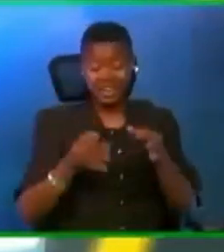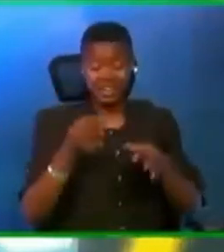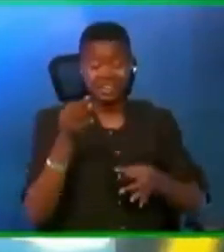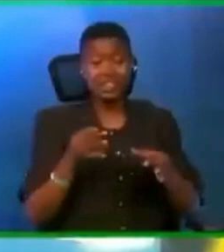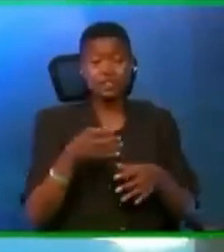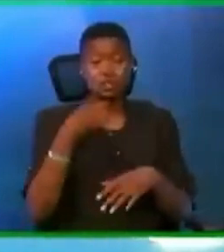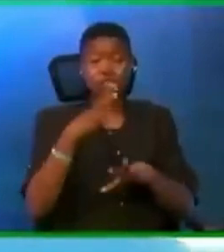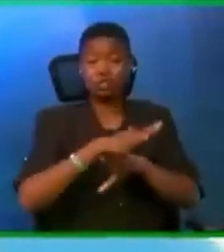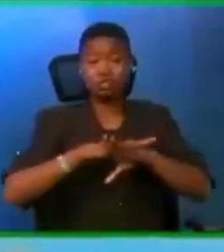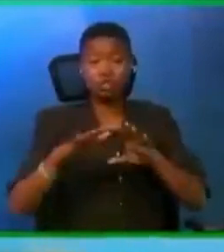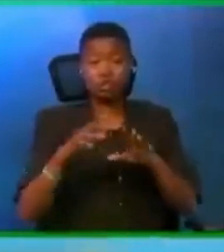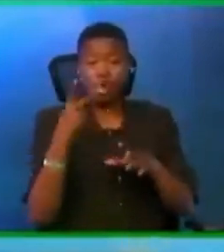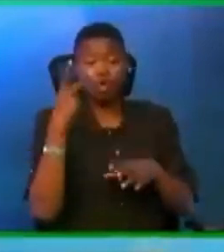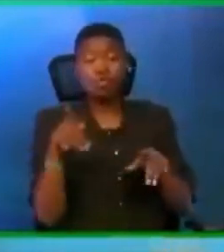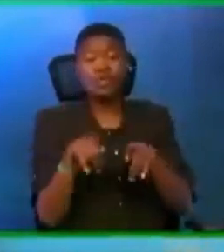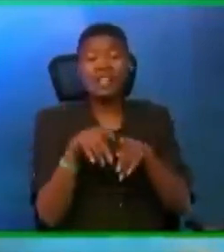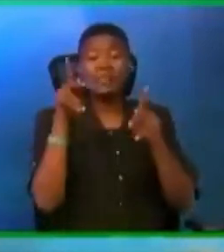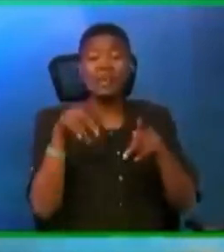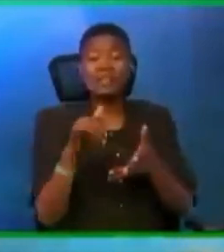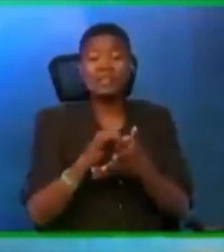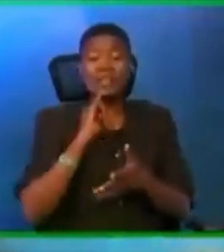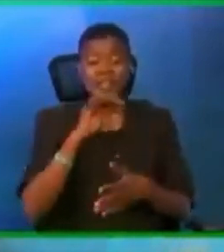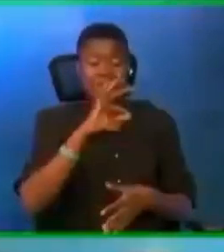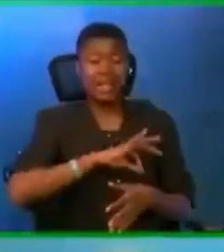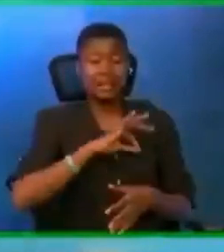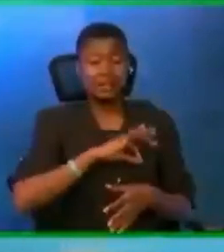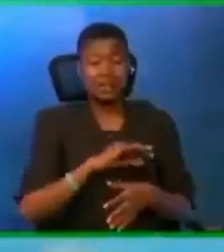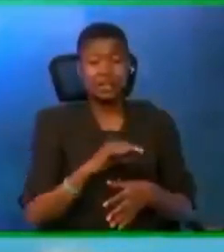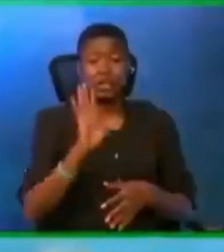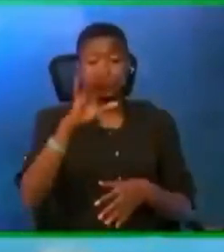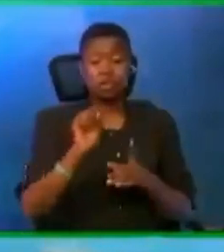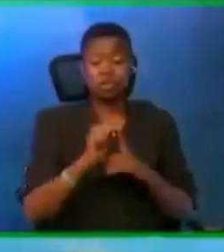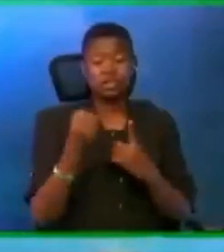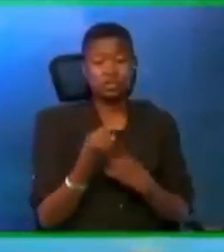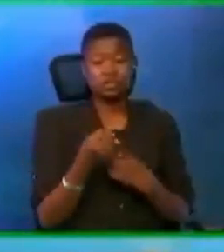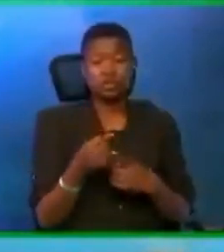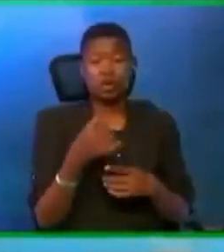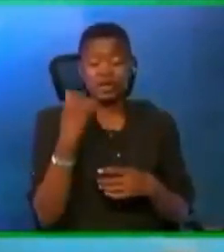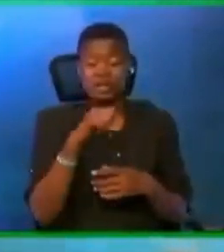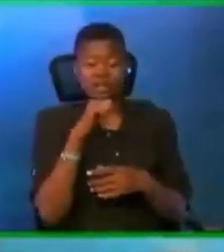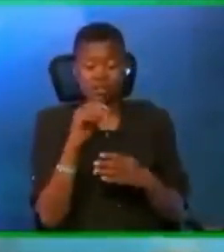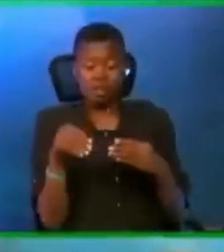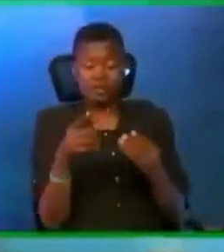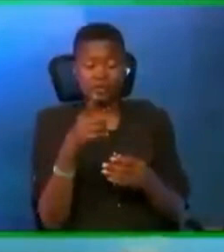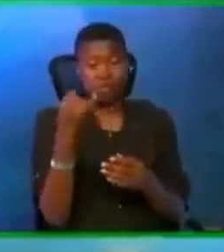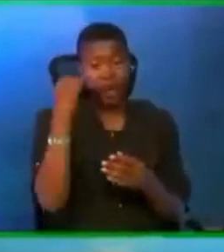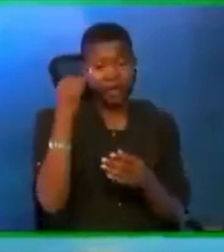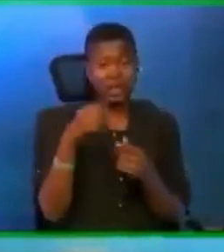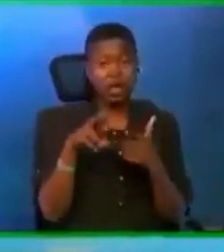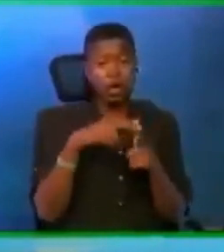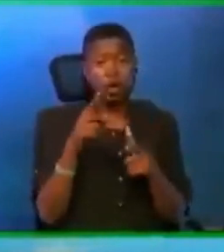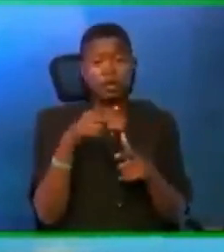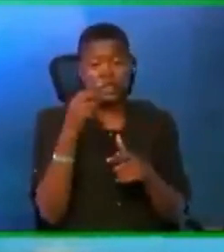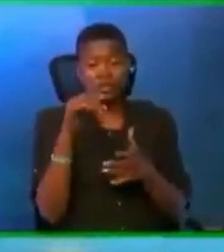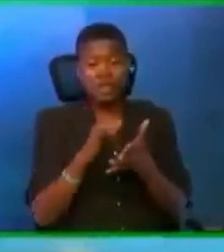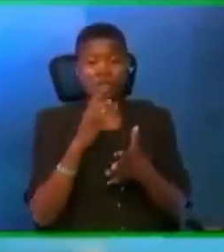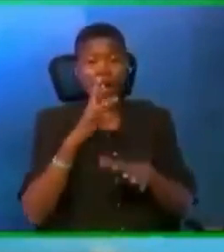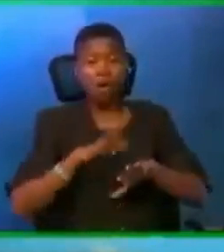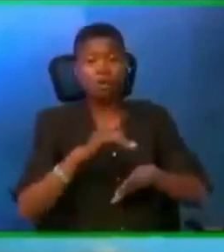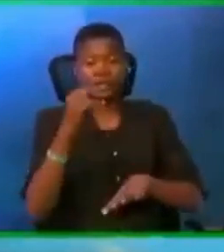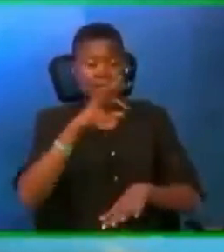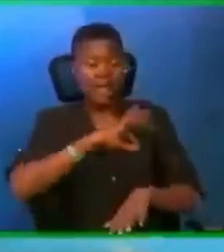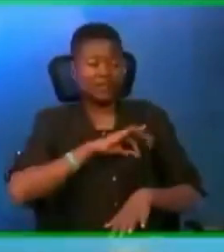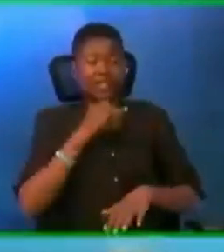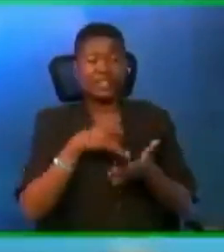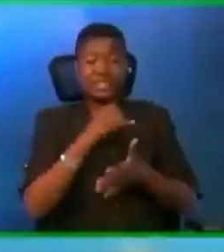means, you don't look like someone that is advantaged, your circumstances seem not to suggest that you are on the advantage. It is